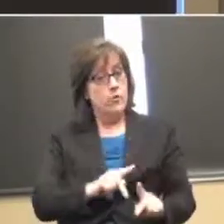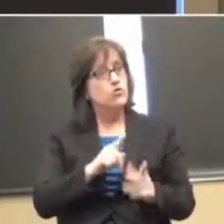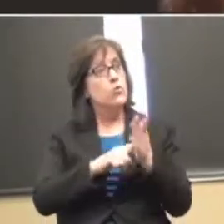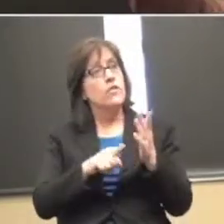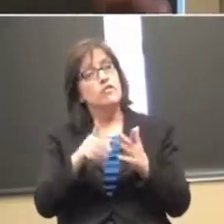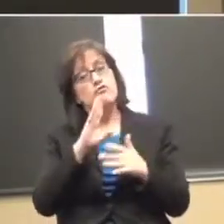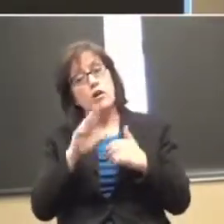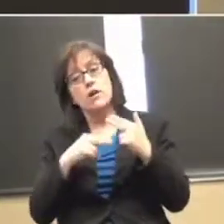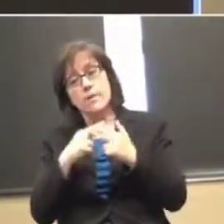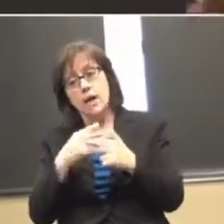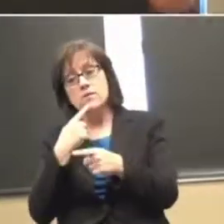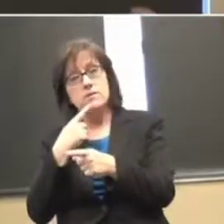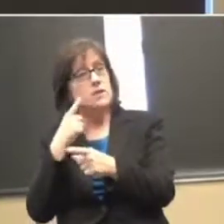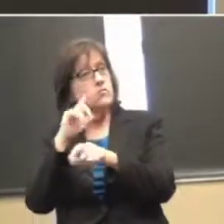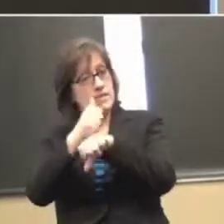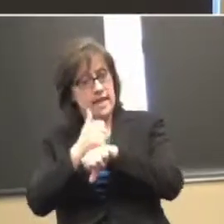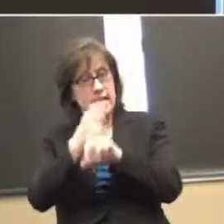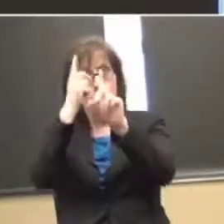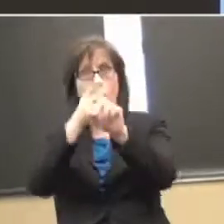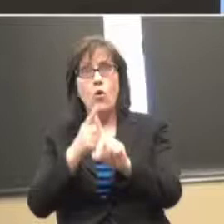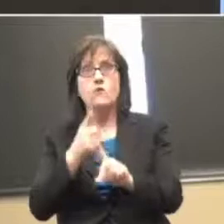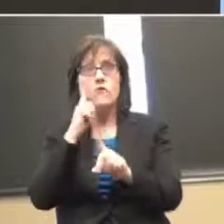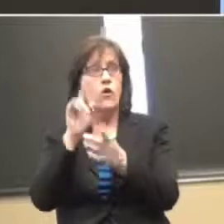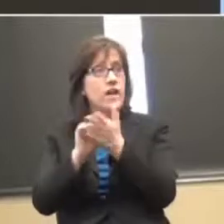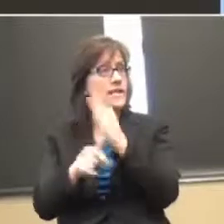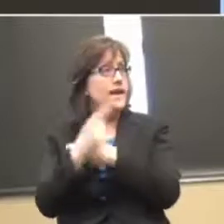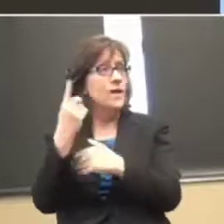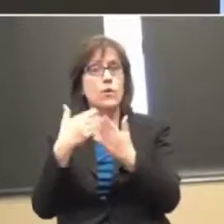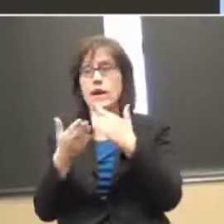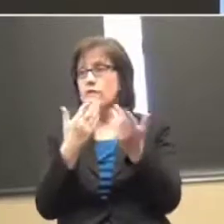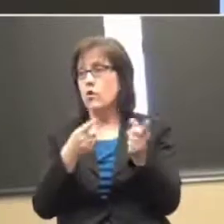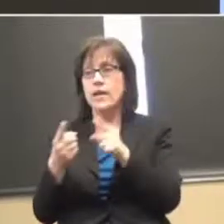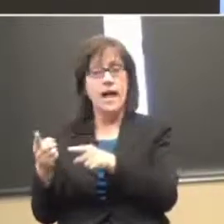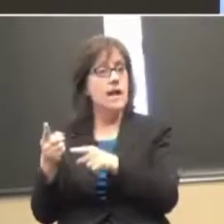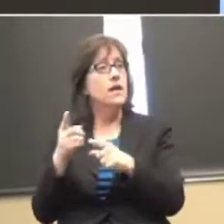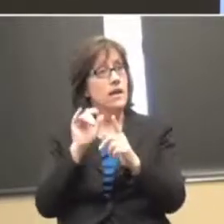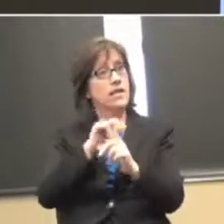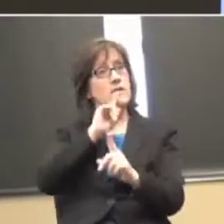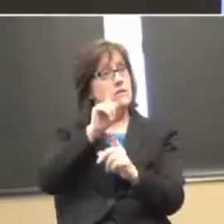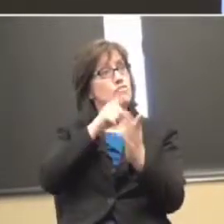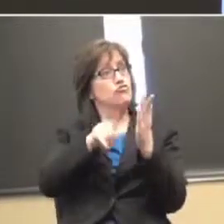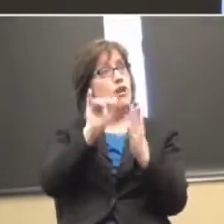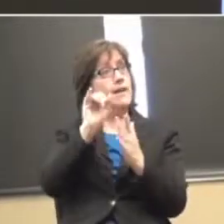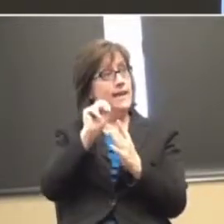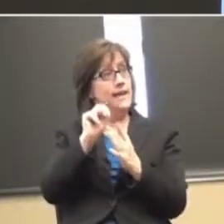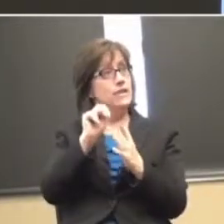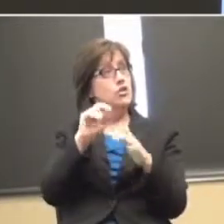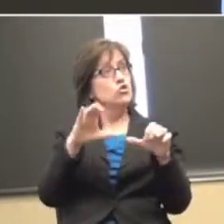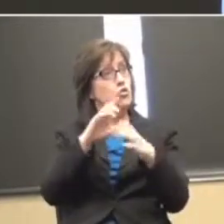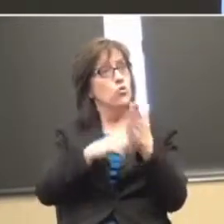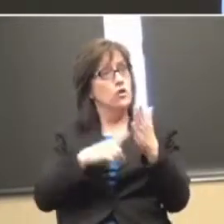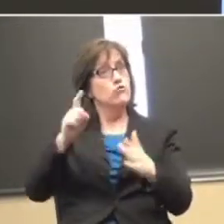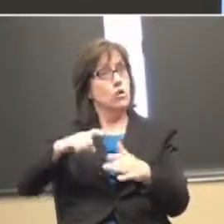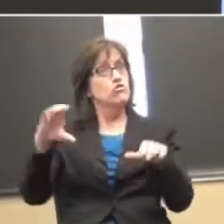saying we're setting goals for the day, whatever's going on. Was the check-in actually doing what the check-in is supposed to do?